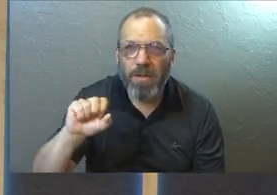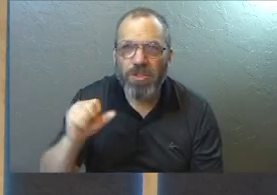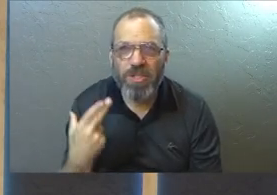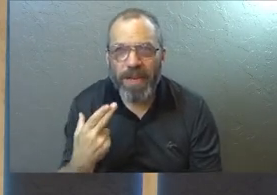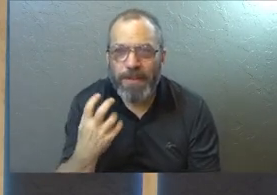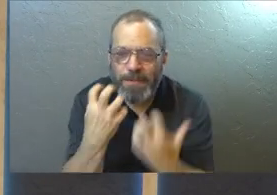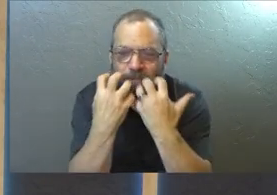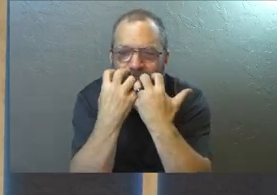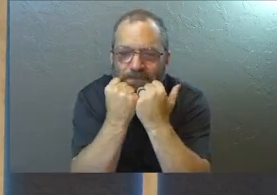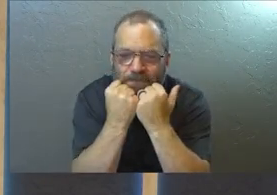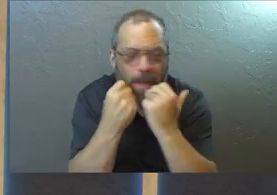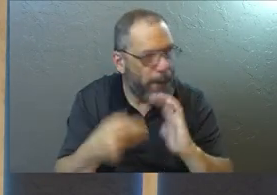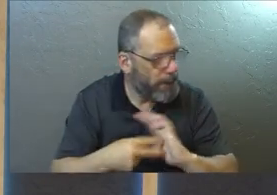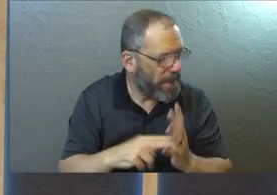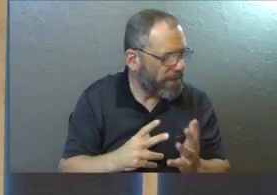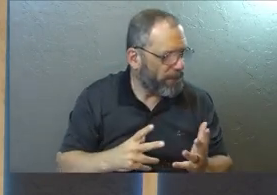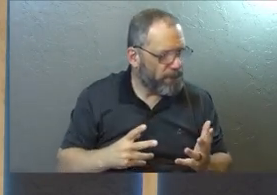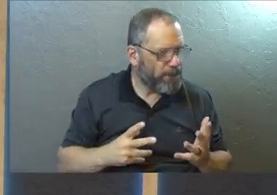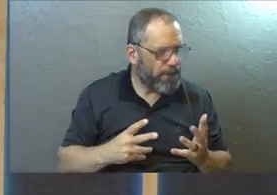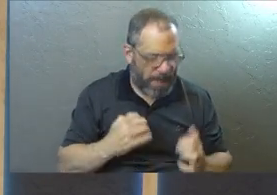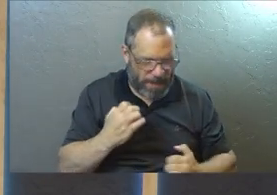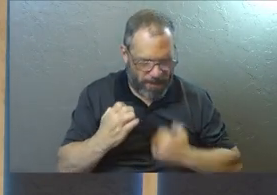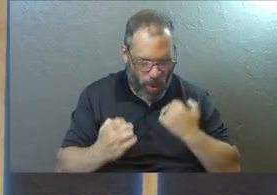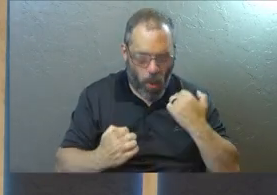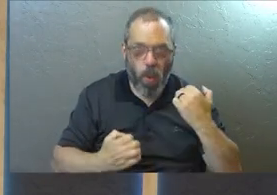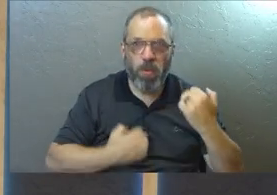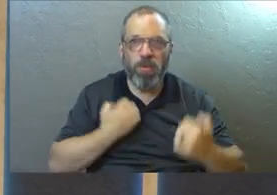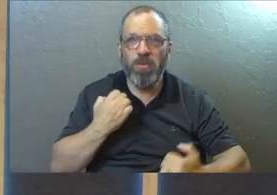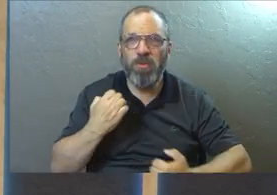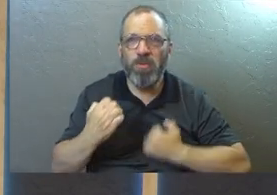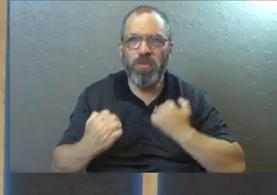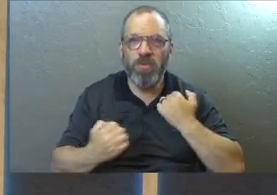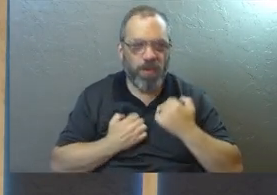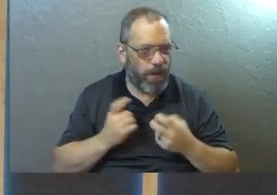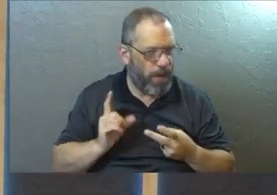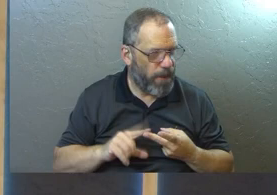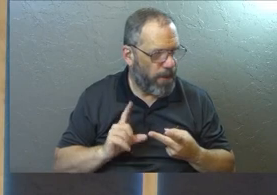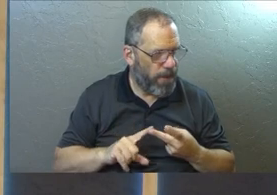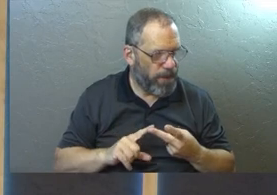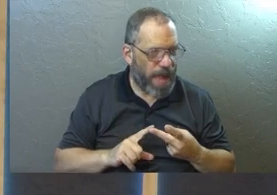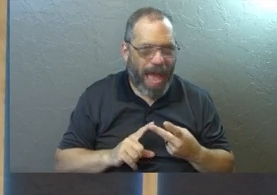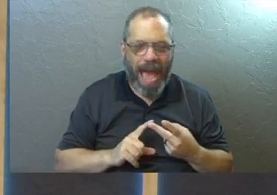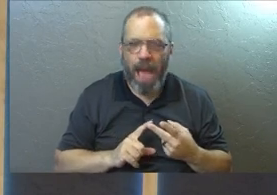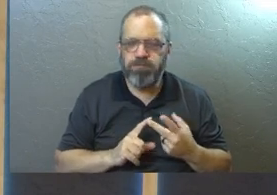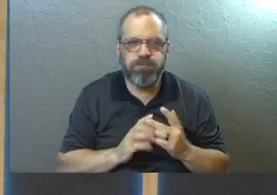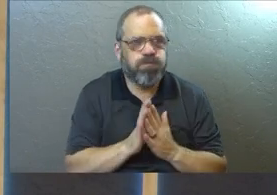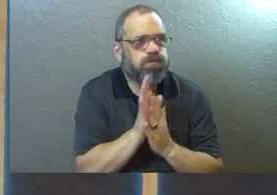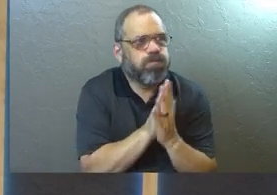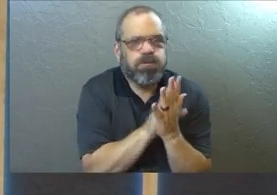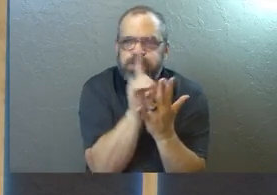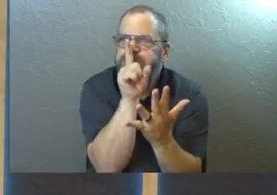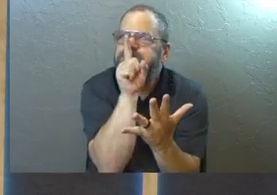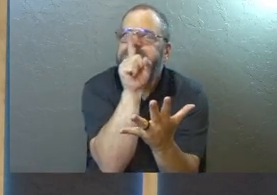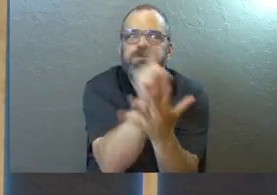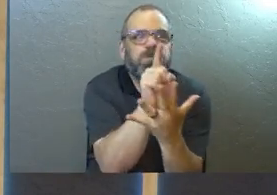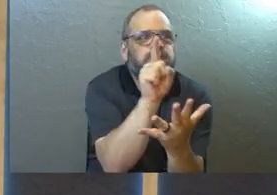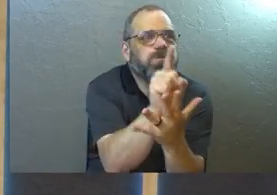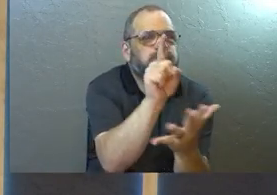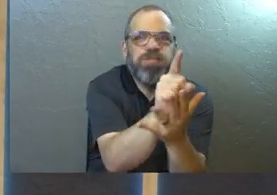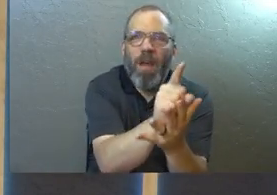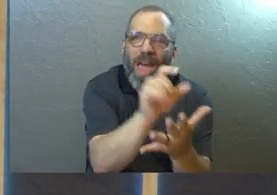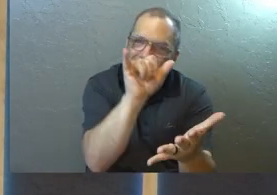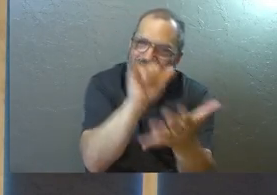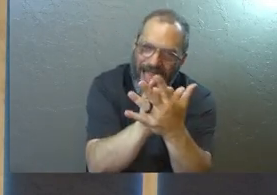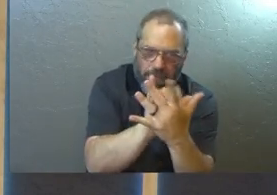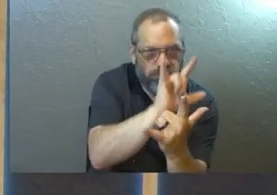And cherish meant emotion. Cherish meant I'm crazy in love with you. And that's kind of the way